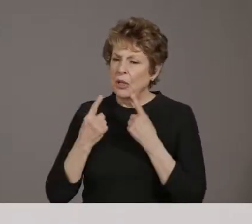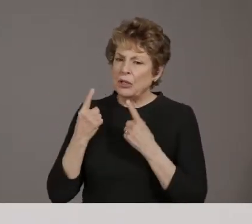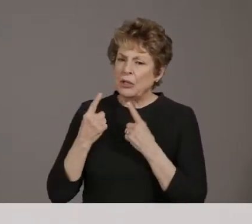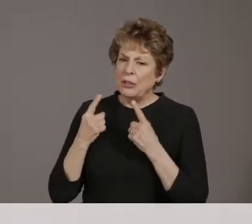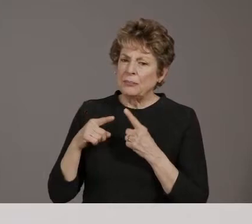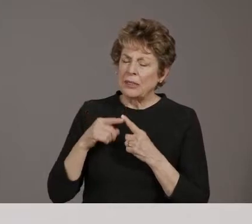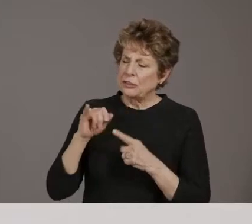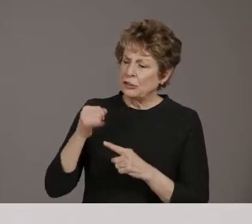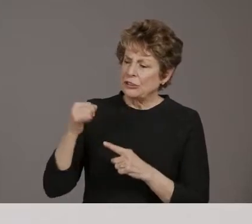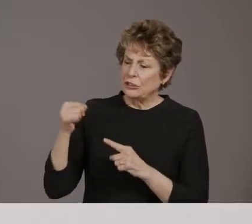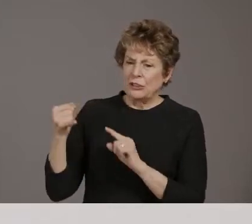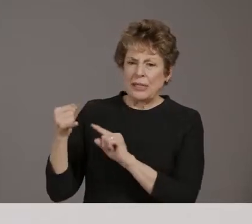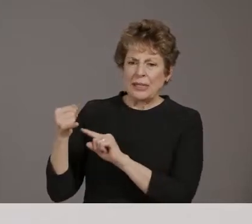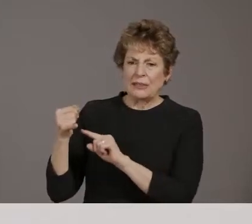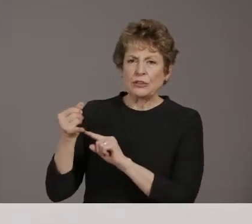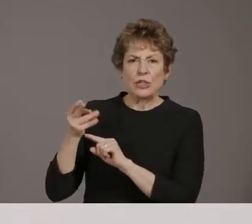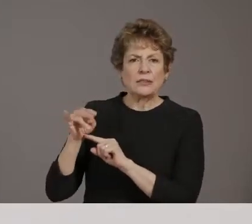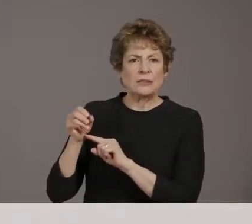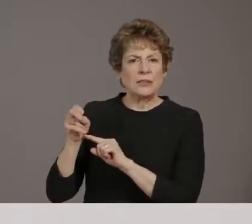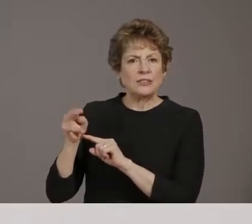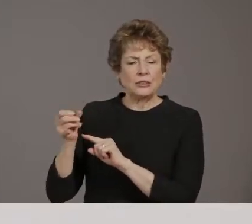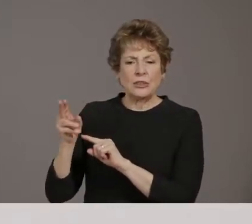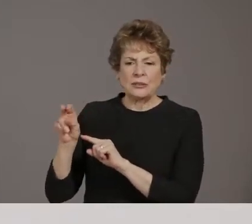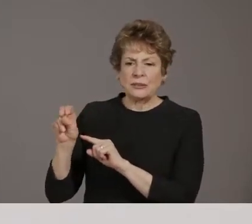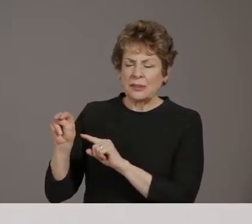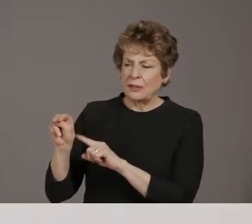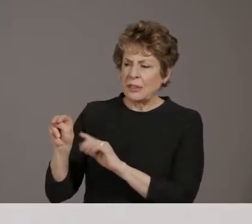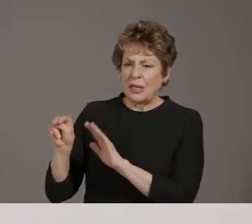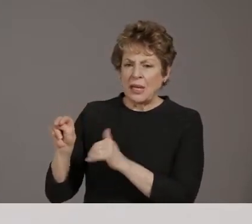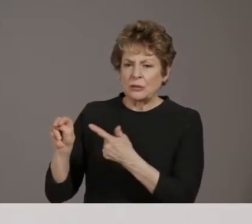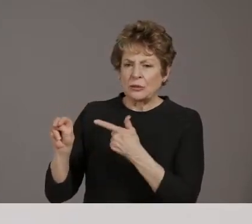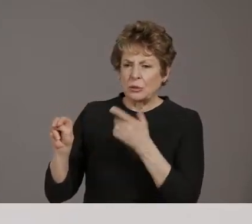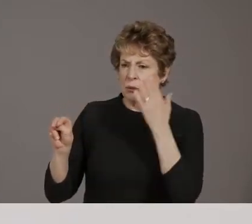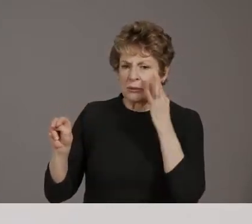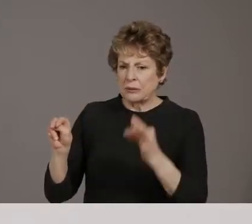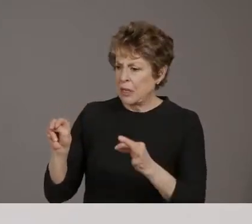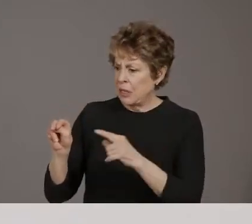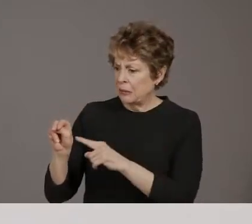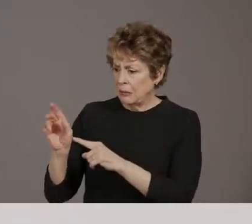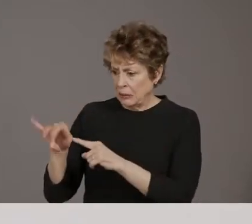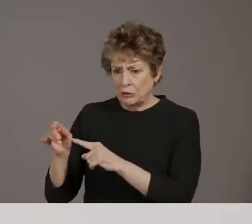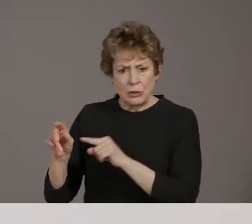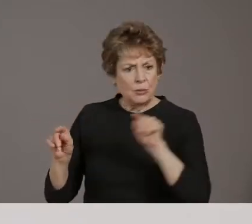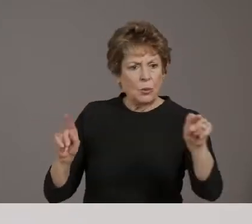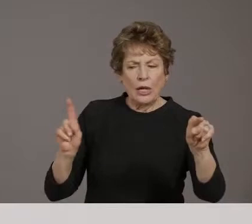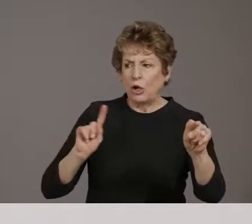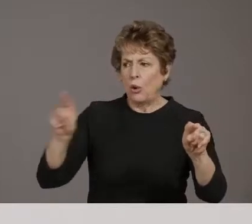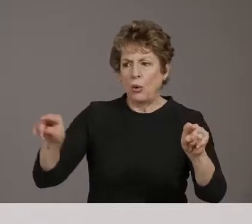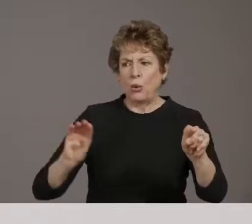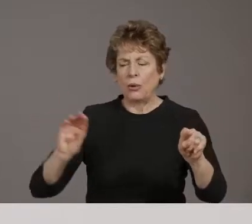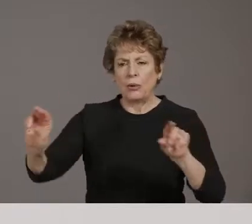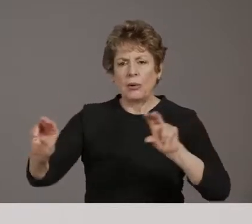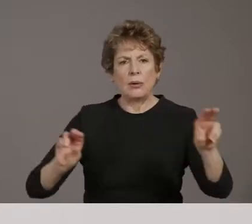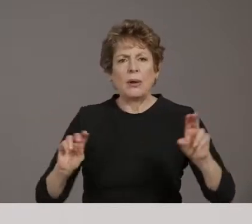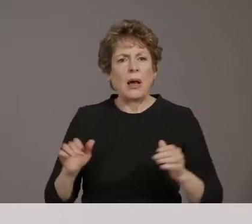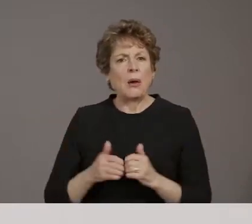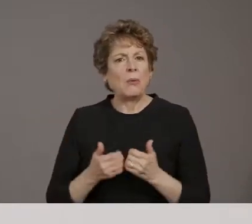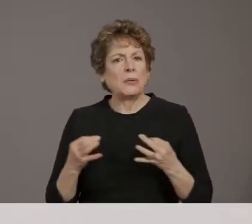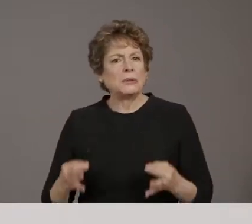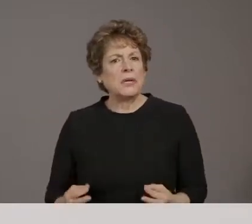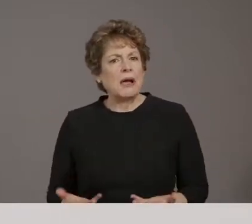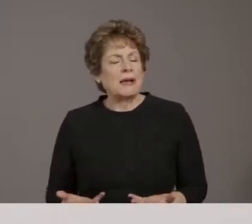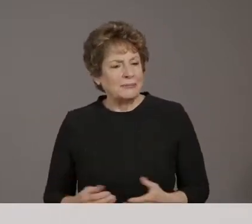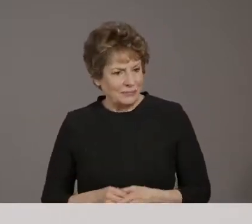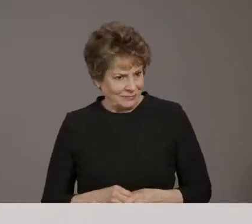vaccine. How are you going to choose where that goes, where those initial doses go? Yeah, so we we are still